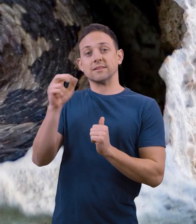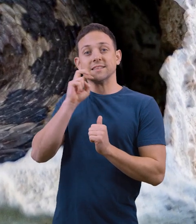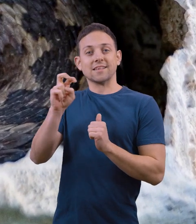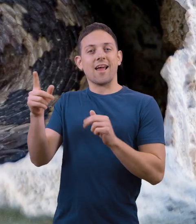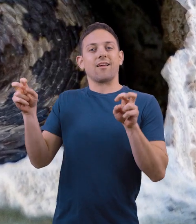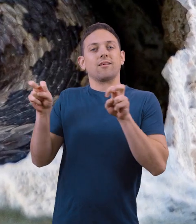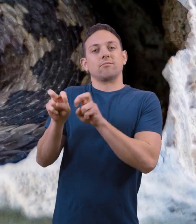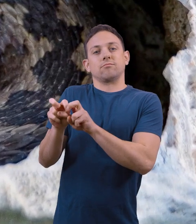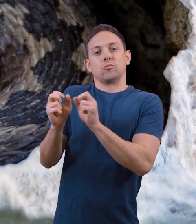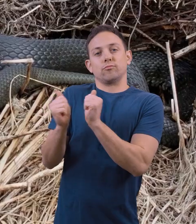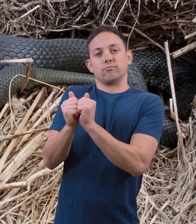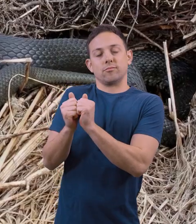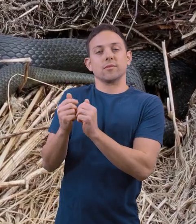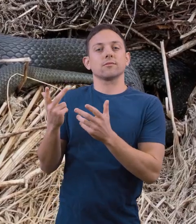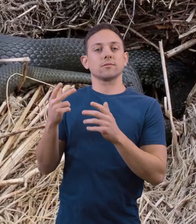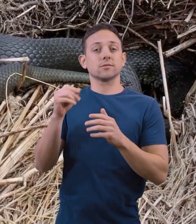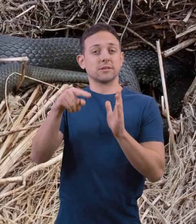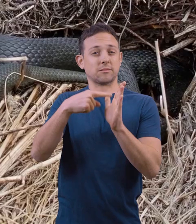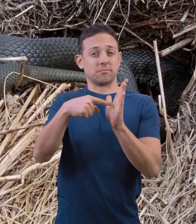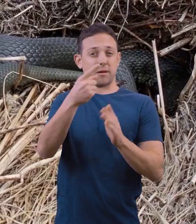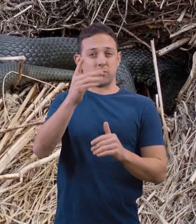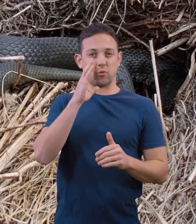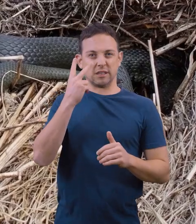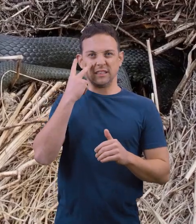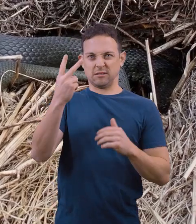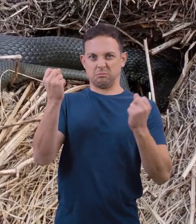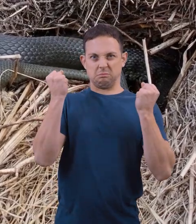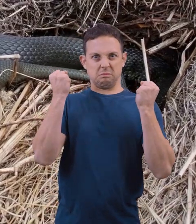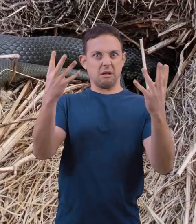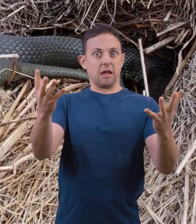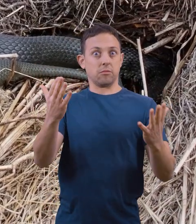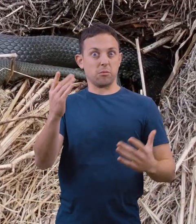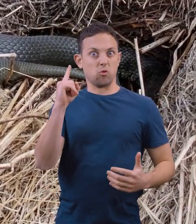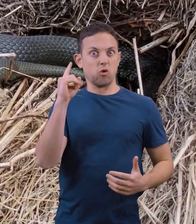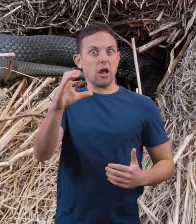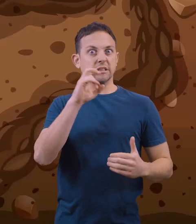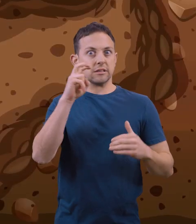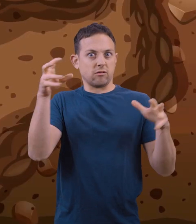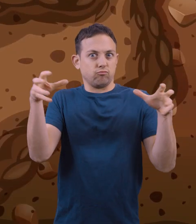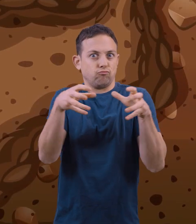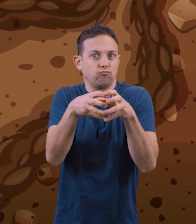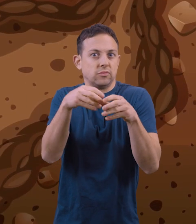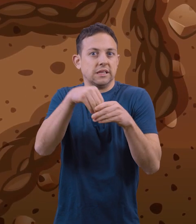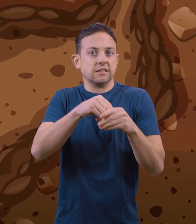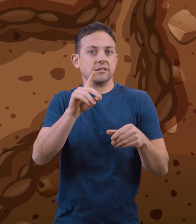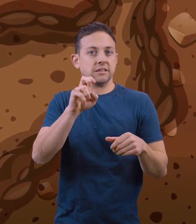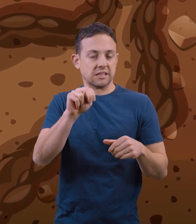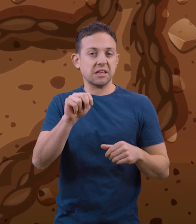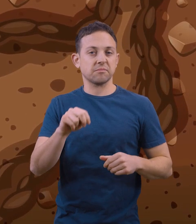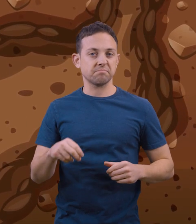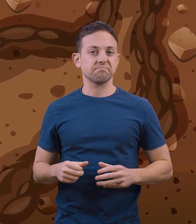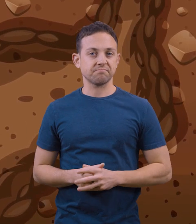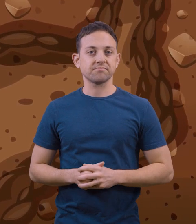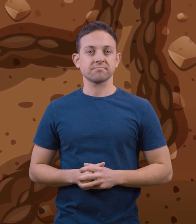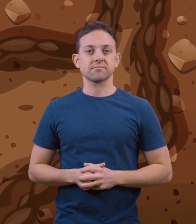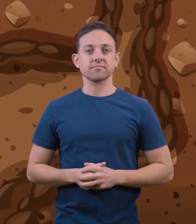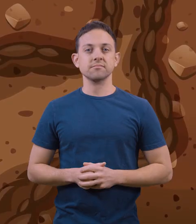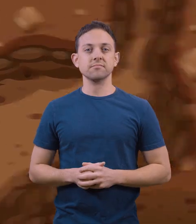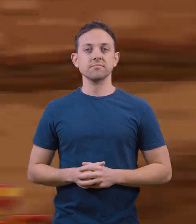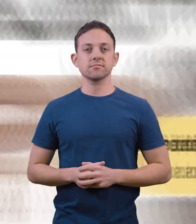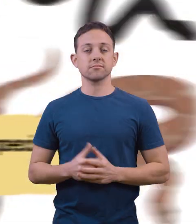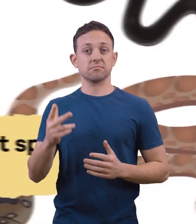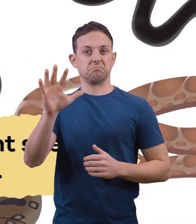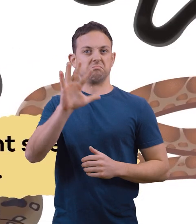huddle together for warmth. Sometimes, you can find as many as 100 snakes huddled together in a den.